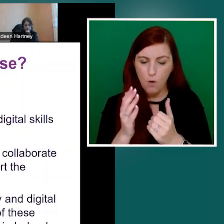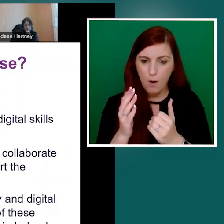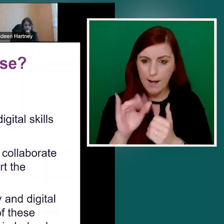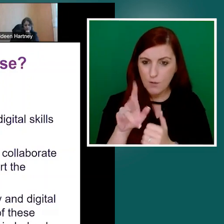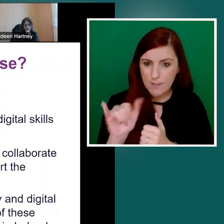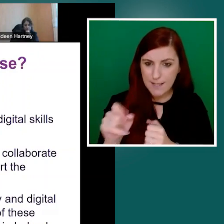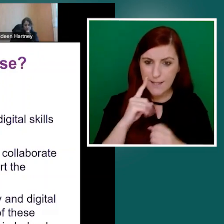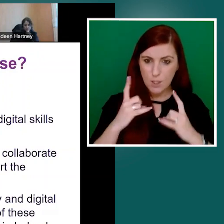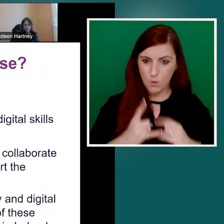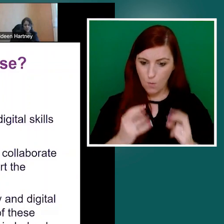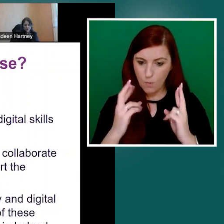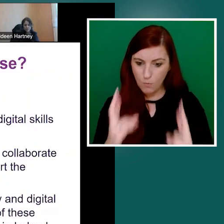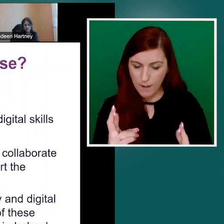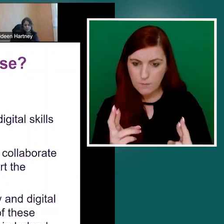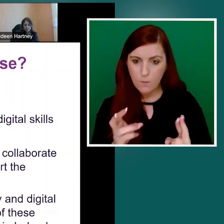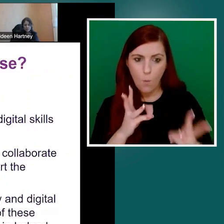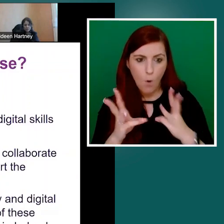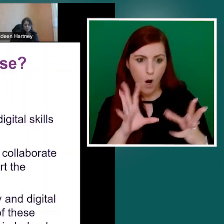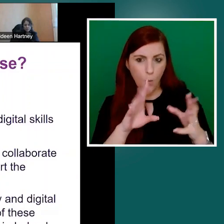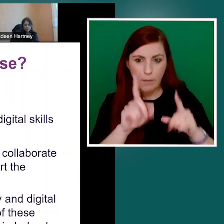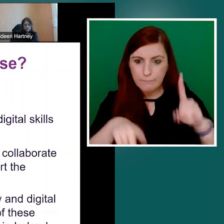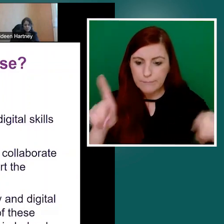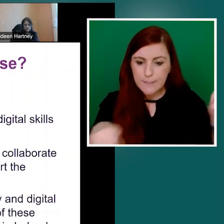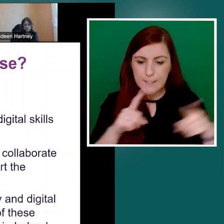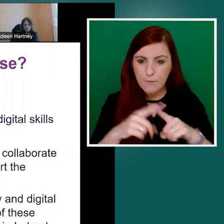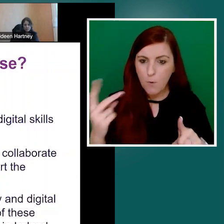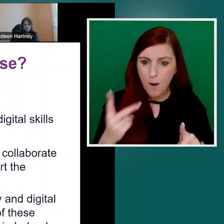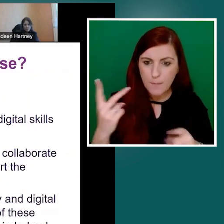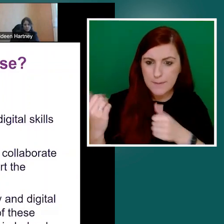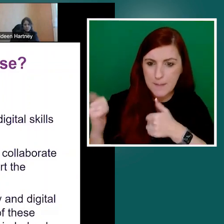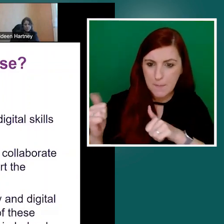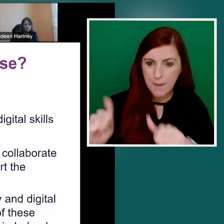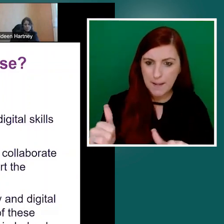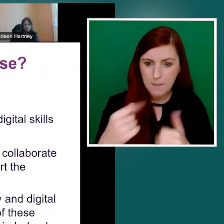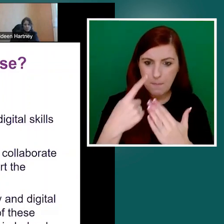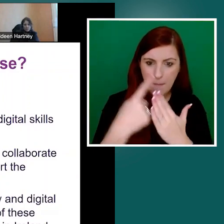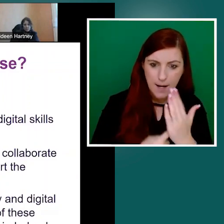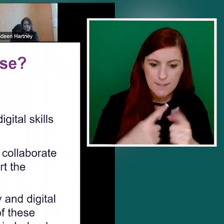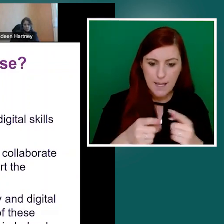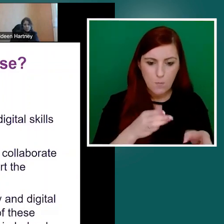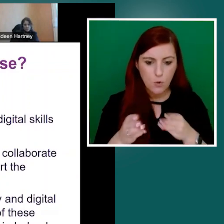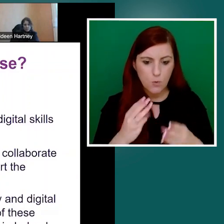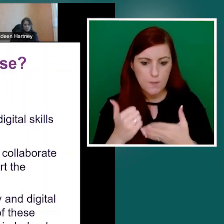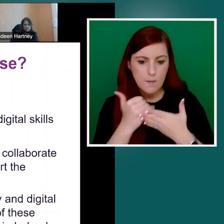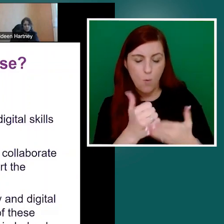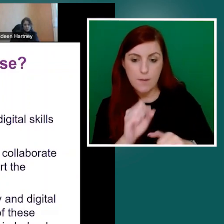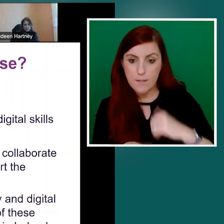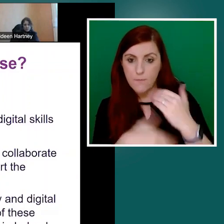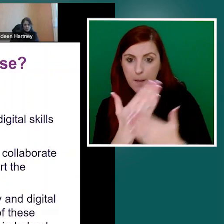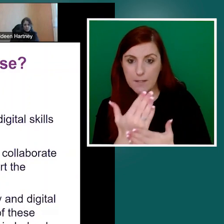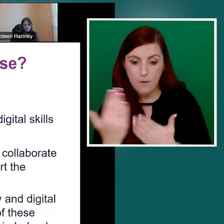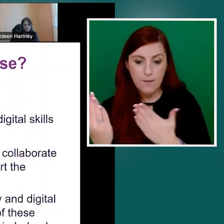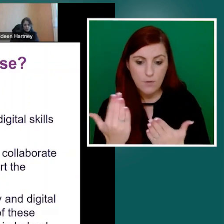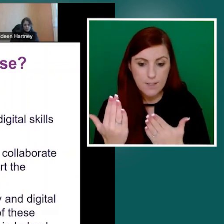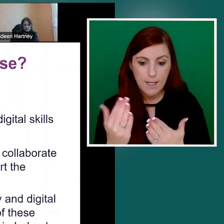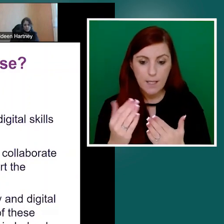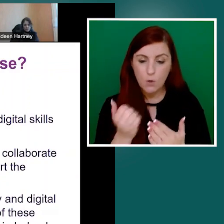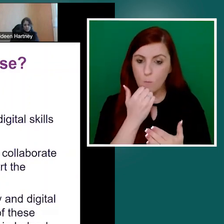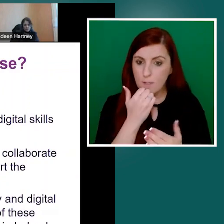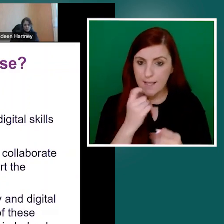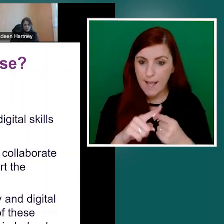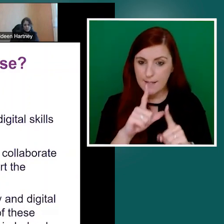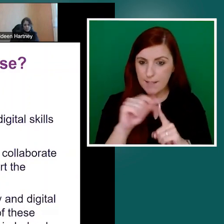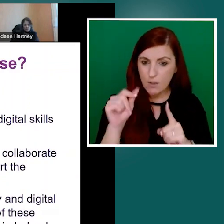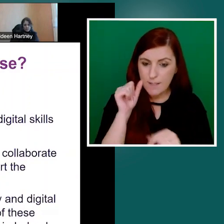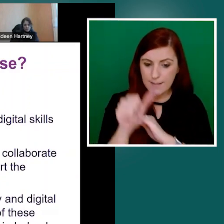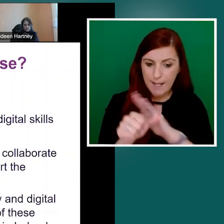collaborate with a range of partners to influence policy and practice to support the development of literacy, numeracy and digital skills. And our purpose